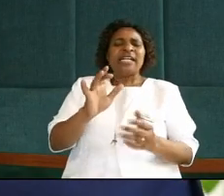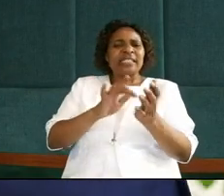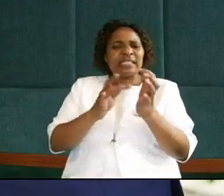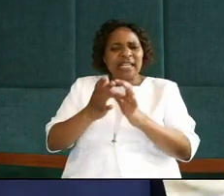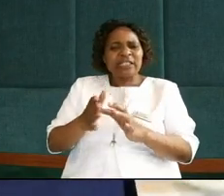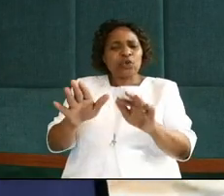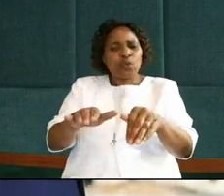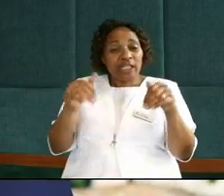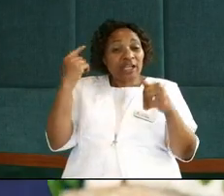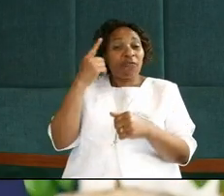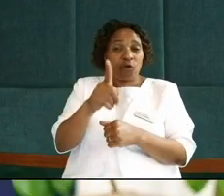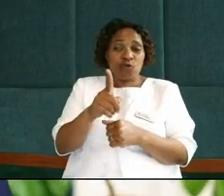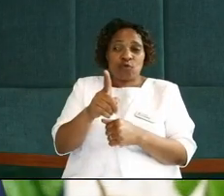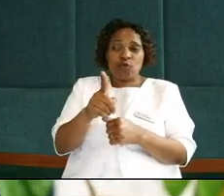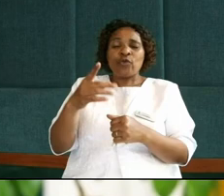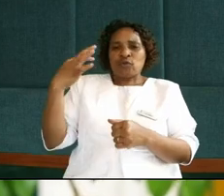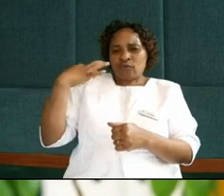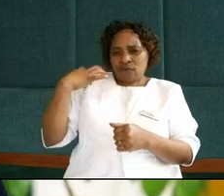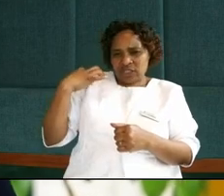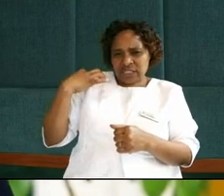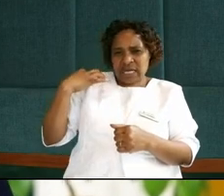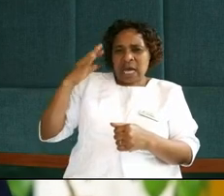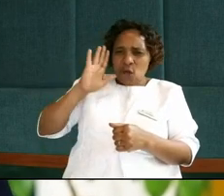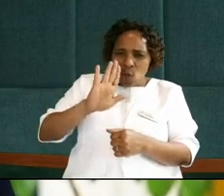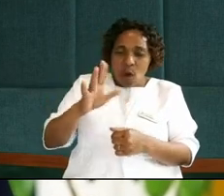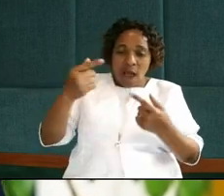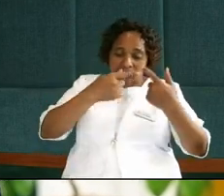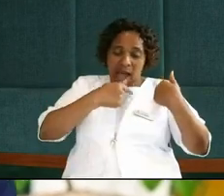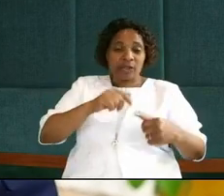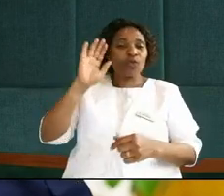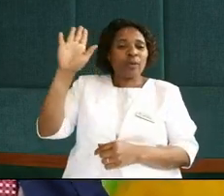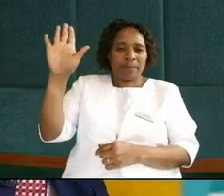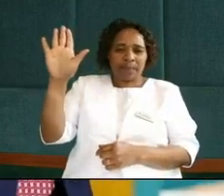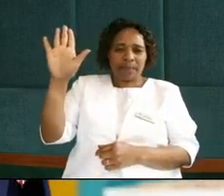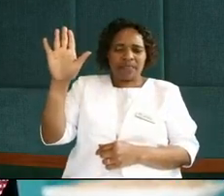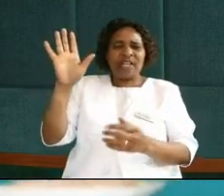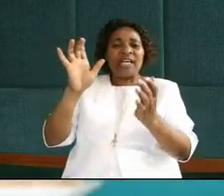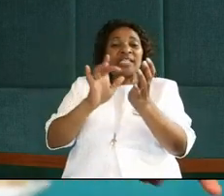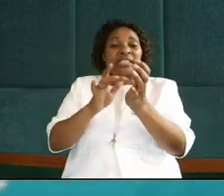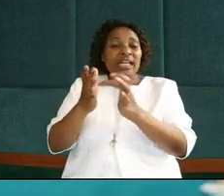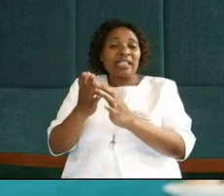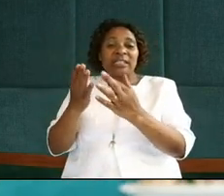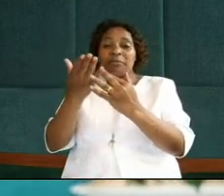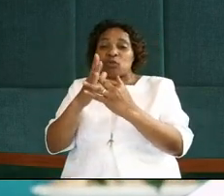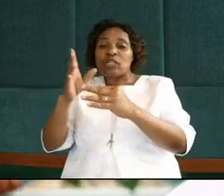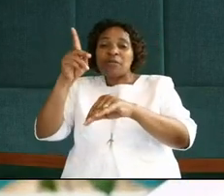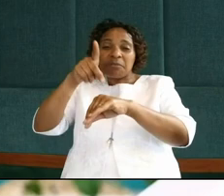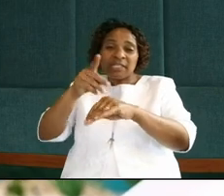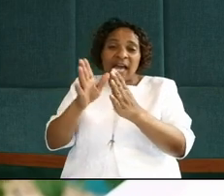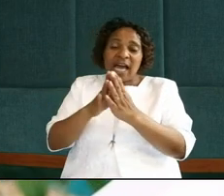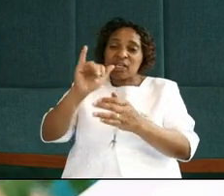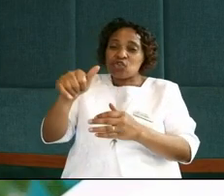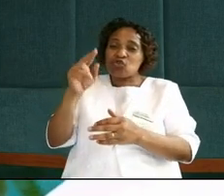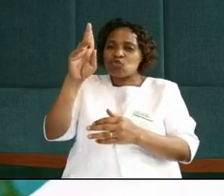waiting for you to volunteer your heart to him, the difference between Peter and Judas is